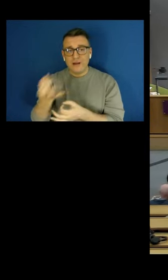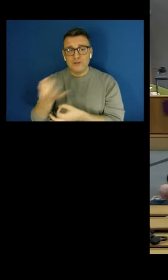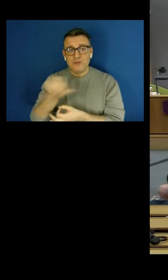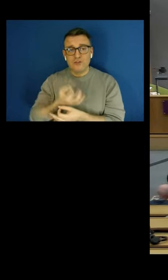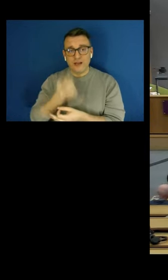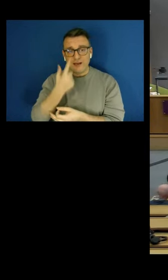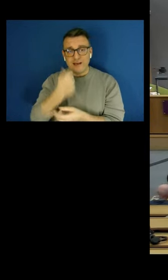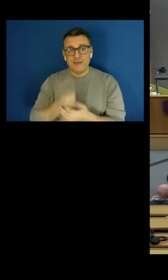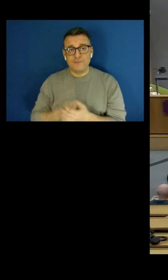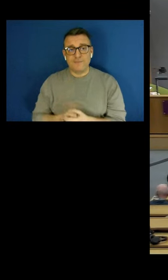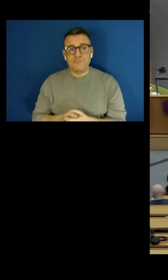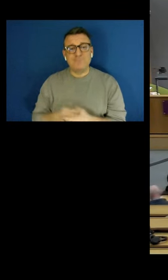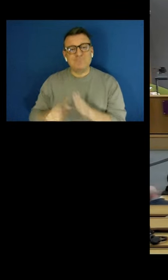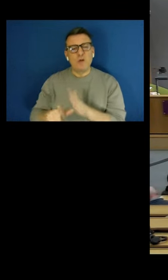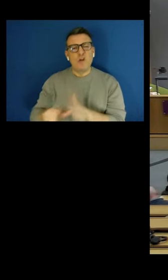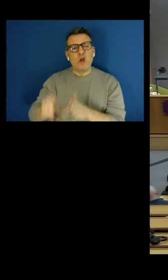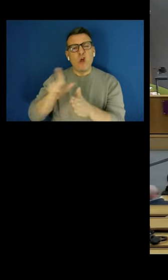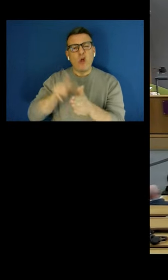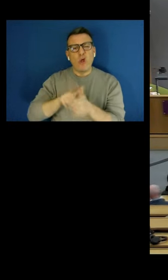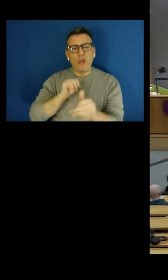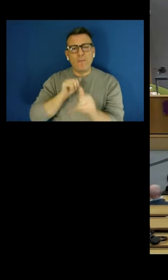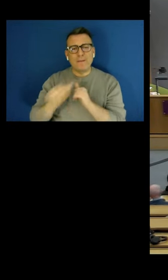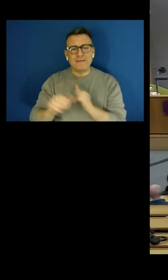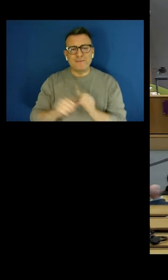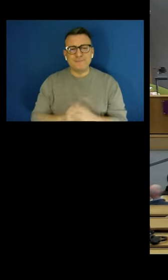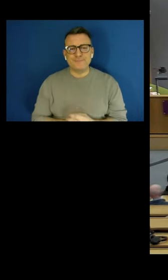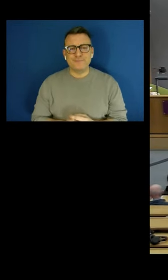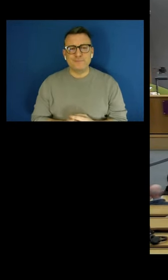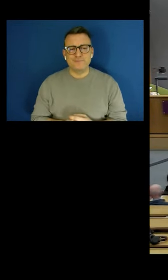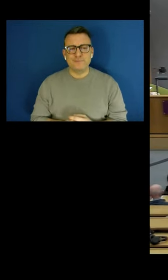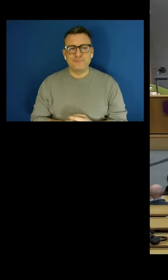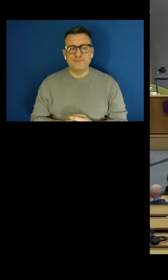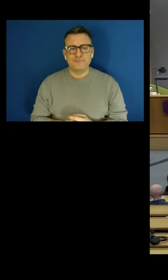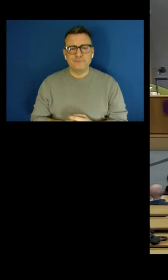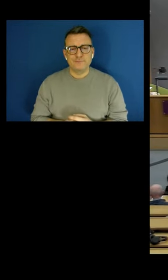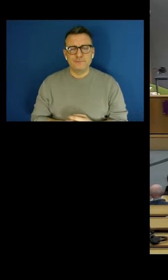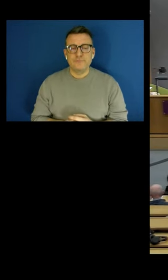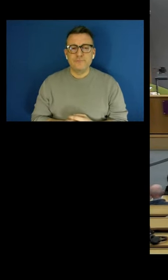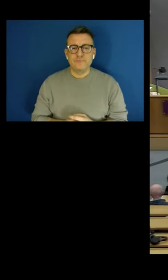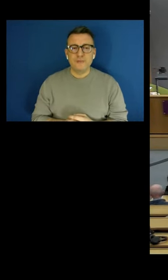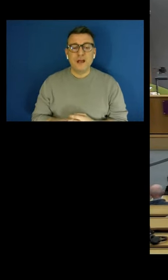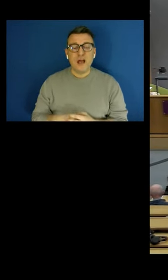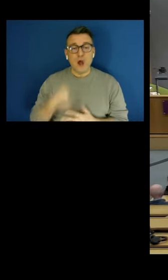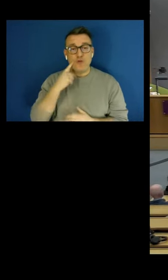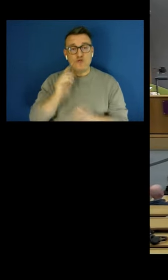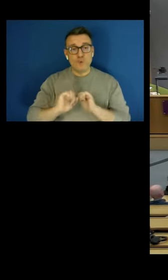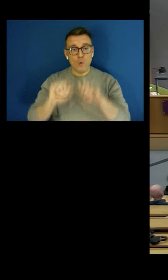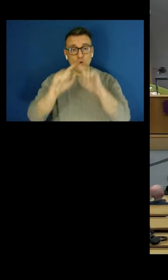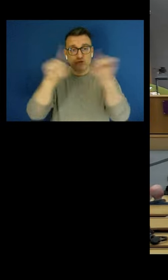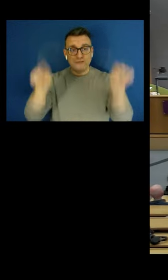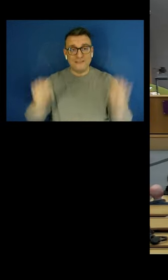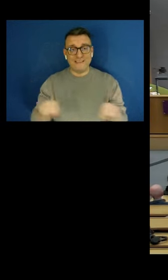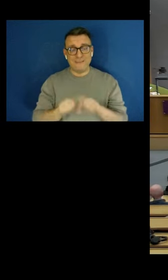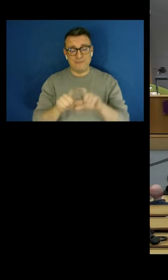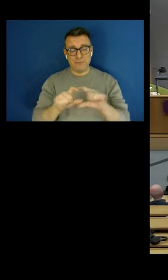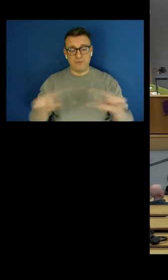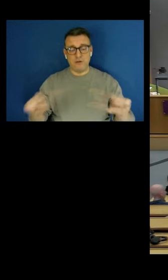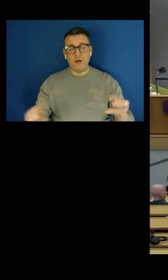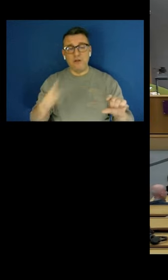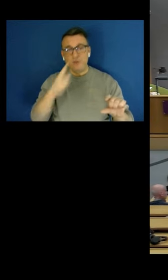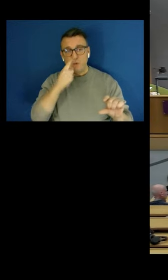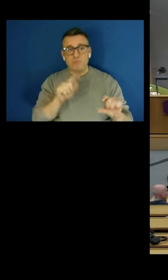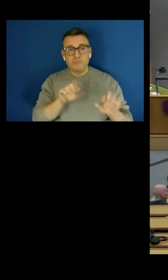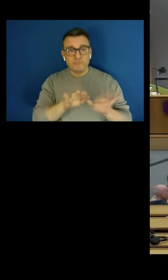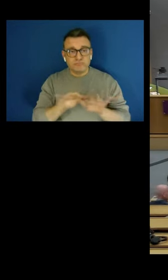early as you feel like it and there's a feature at the bottom of your screen so use that and please let us know